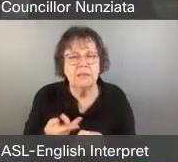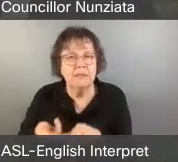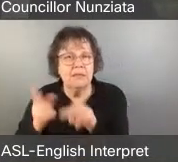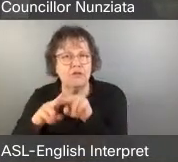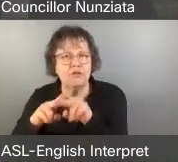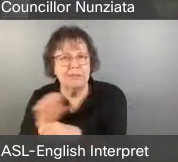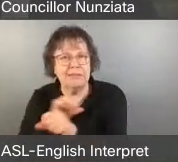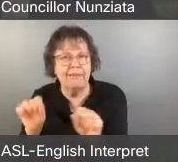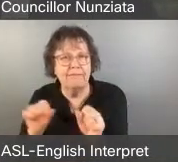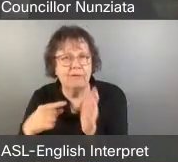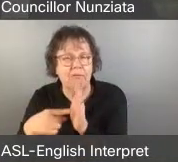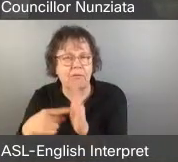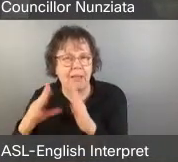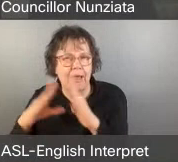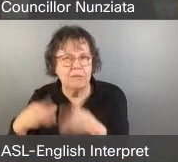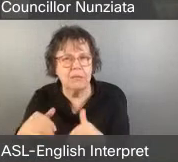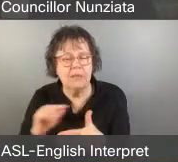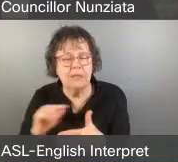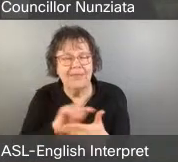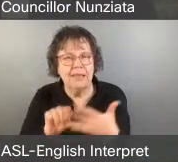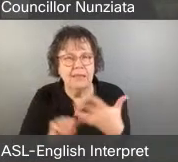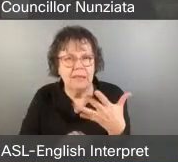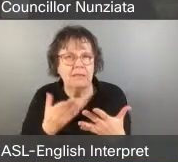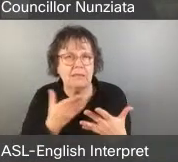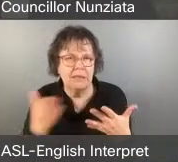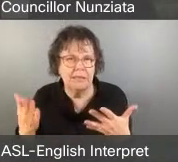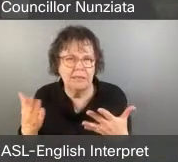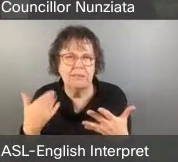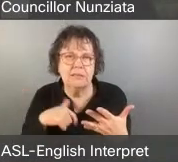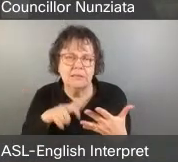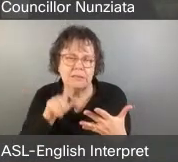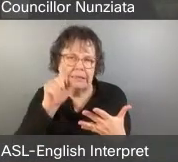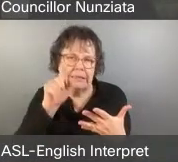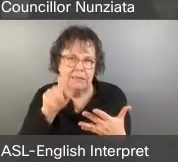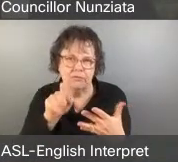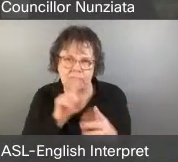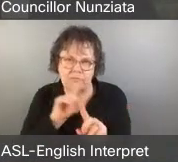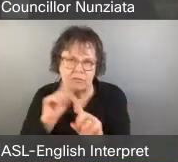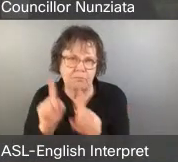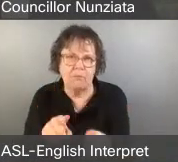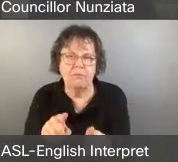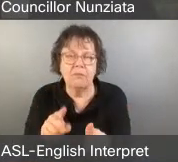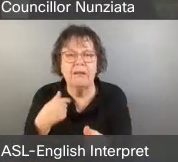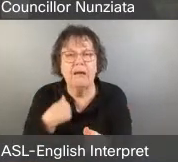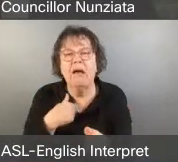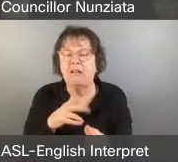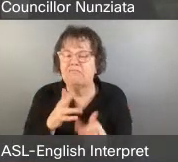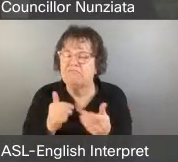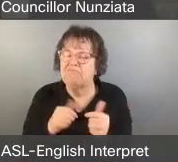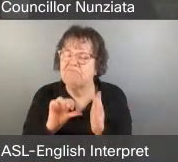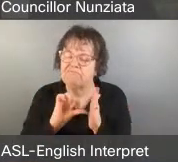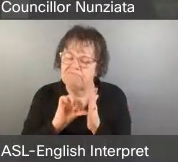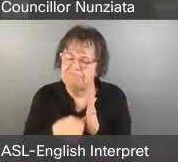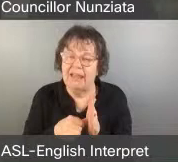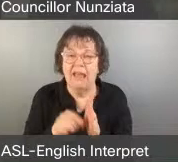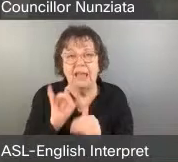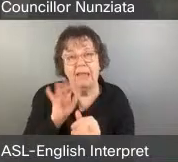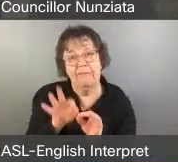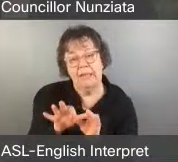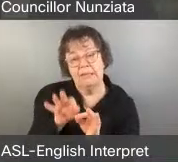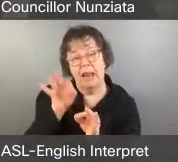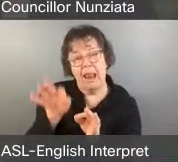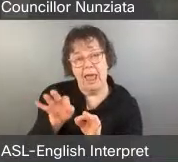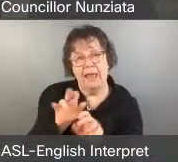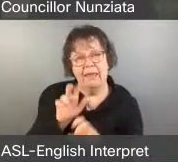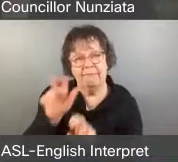These are large amounts that likely need new revenue tools to address, but I stress that delaying will cost more in the near and long term.